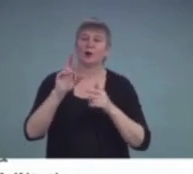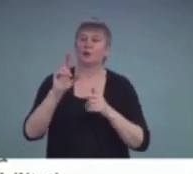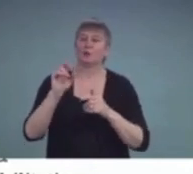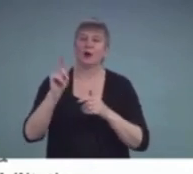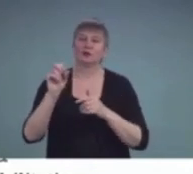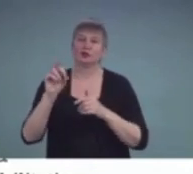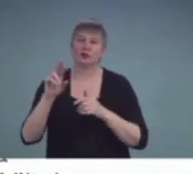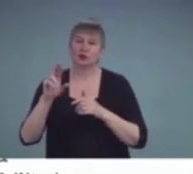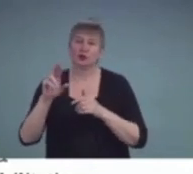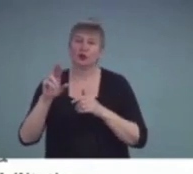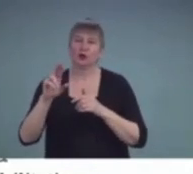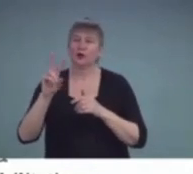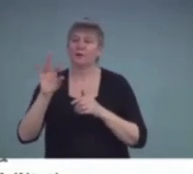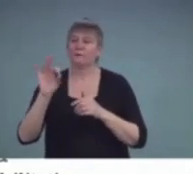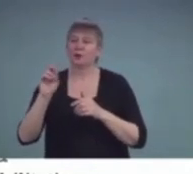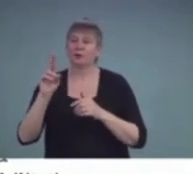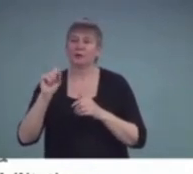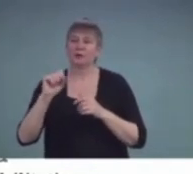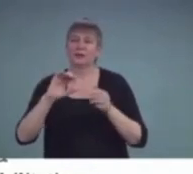cross situation?